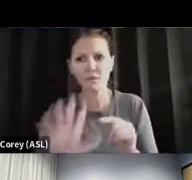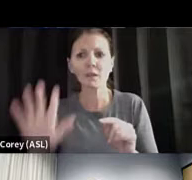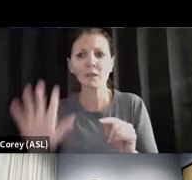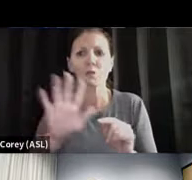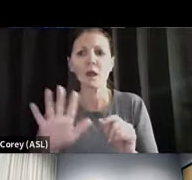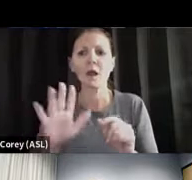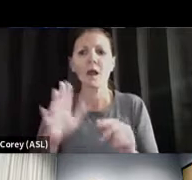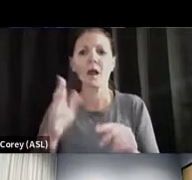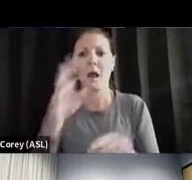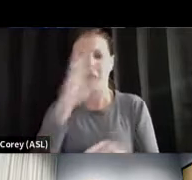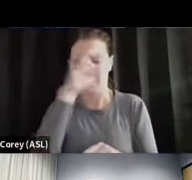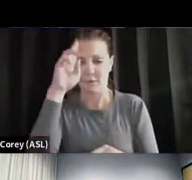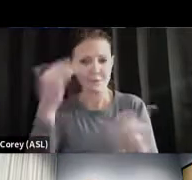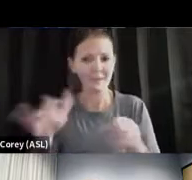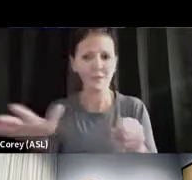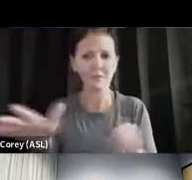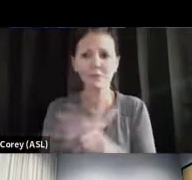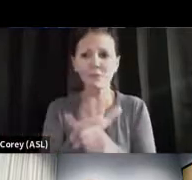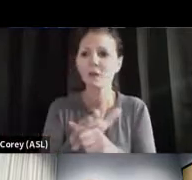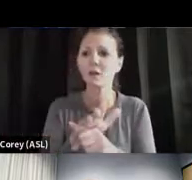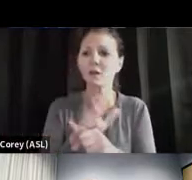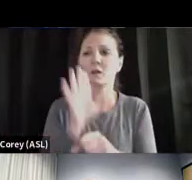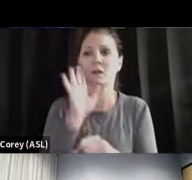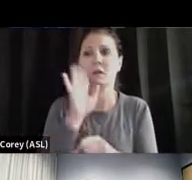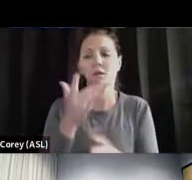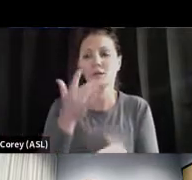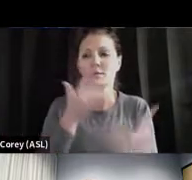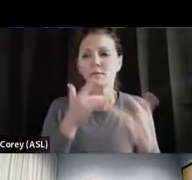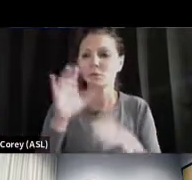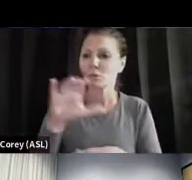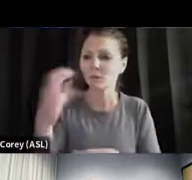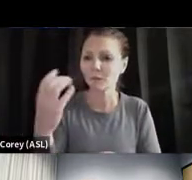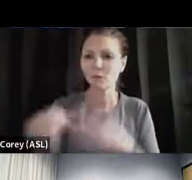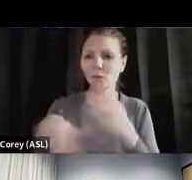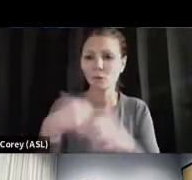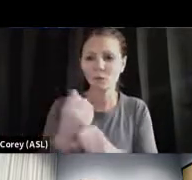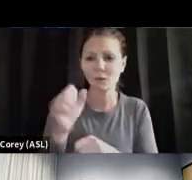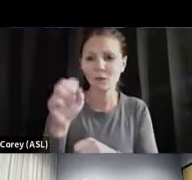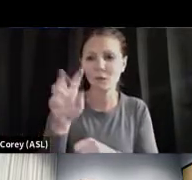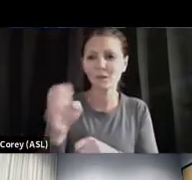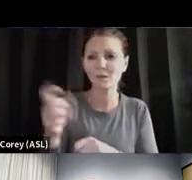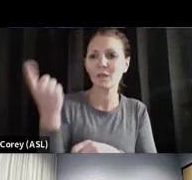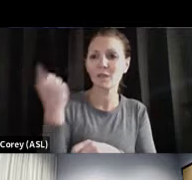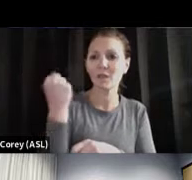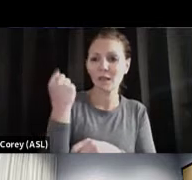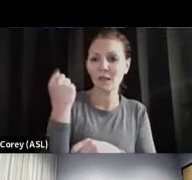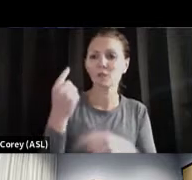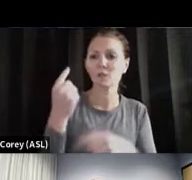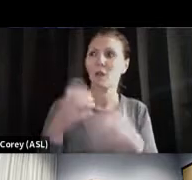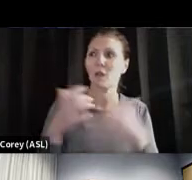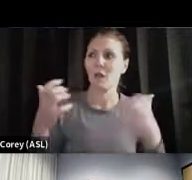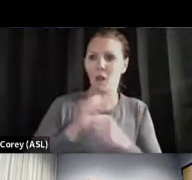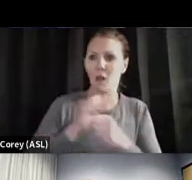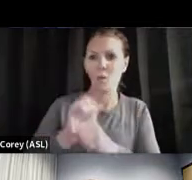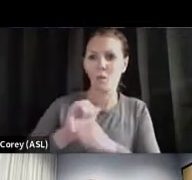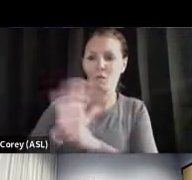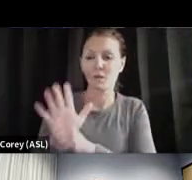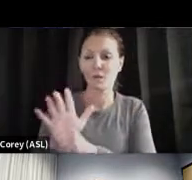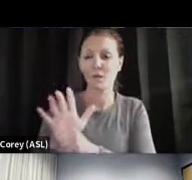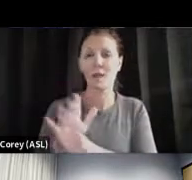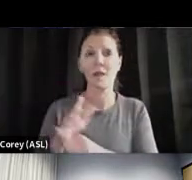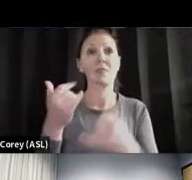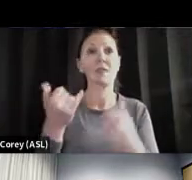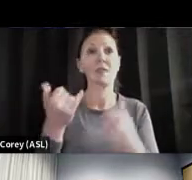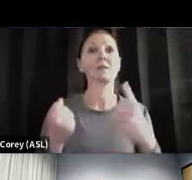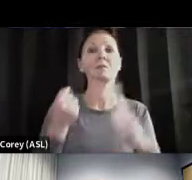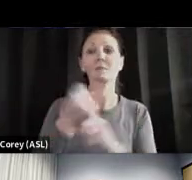Christmas, New Year's with a lot of COVID. Again, vaccines came in. remember a year ago today, I got my vaccine here at